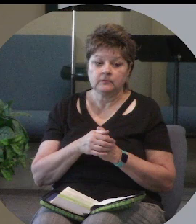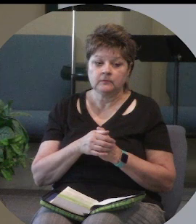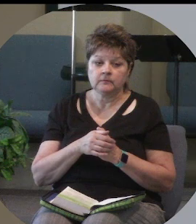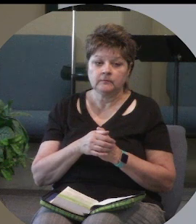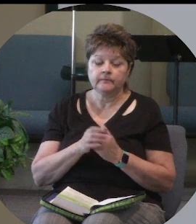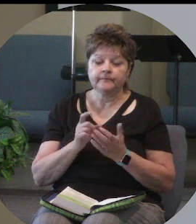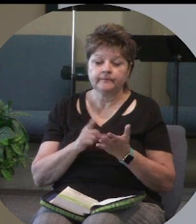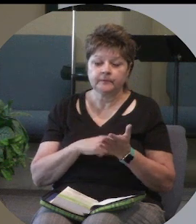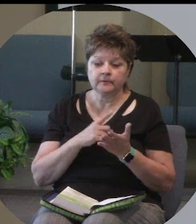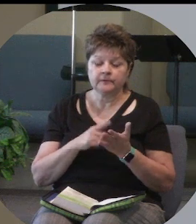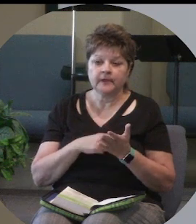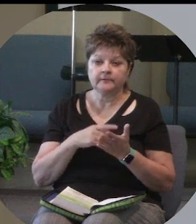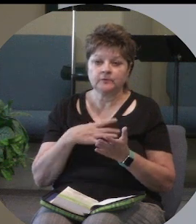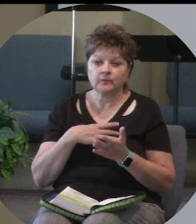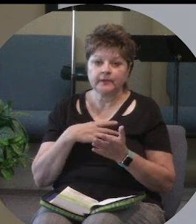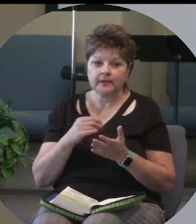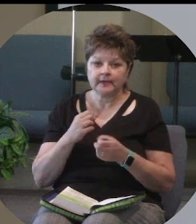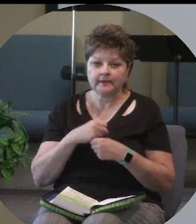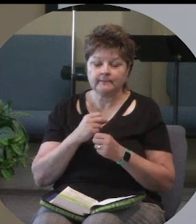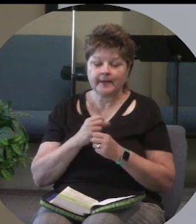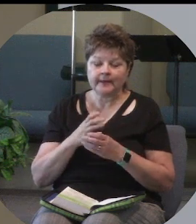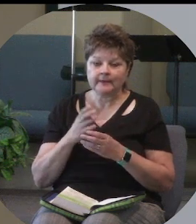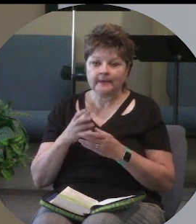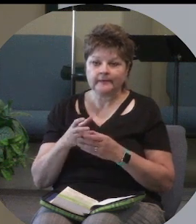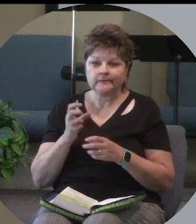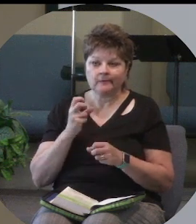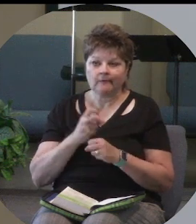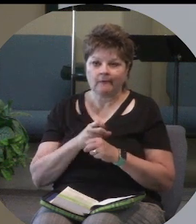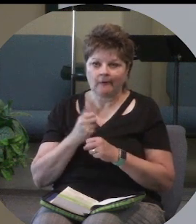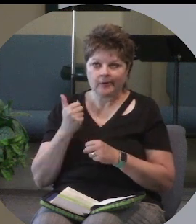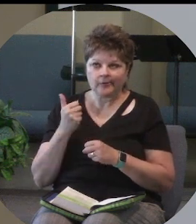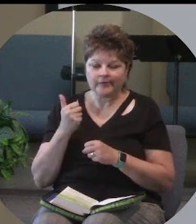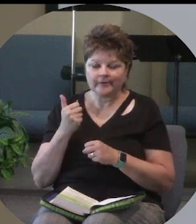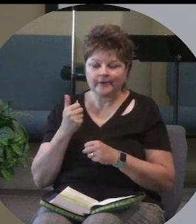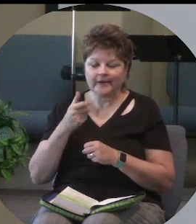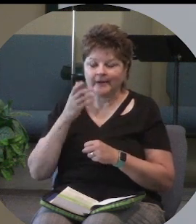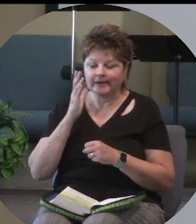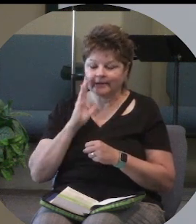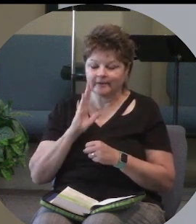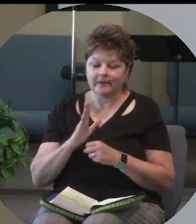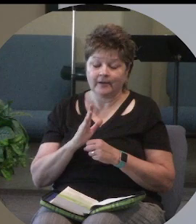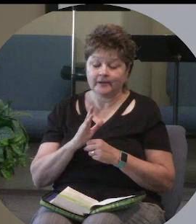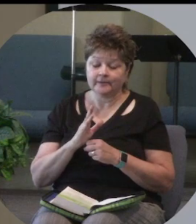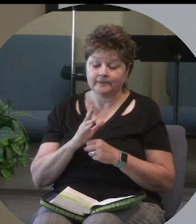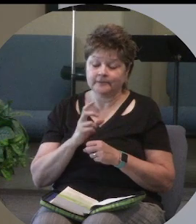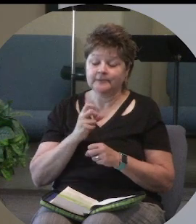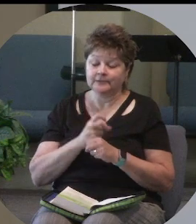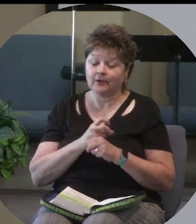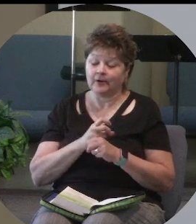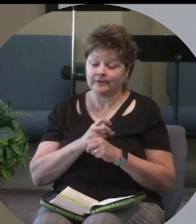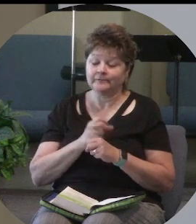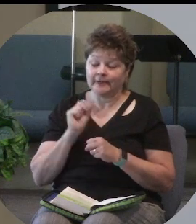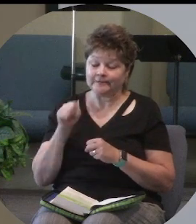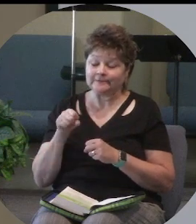sometimes we like to complicate things and God is way complicated to be fair